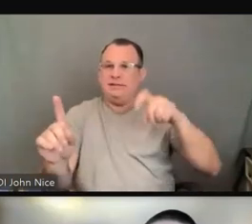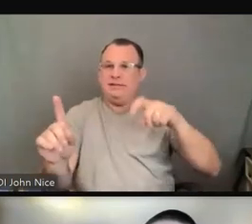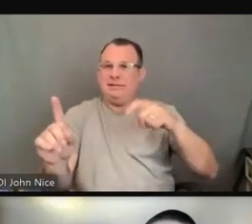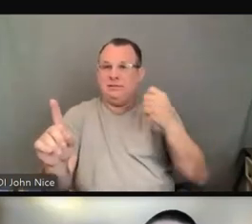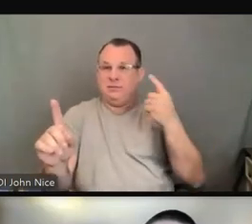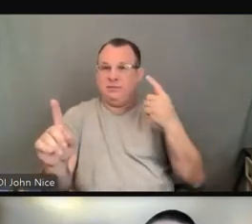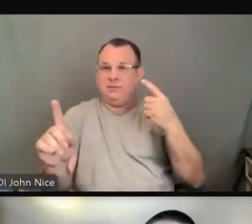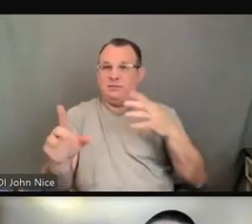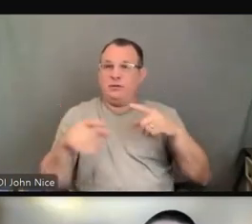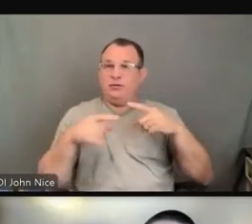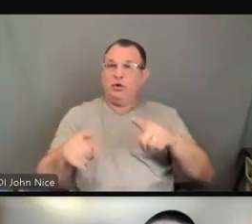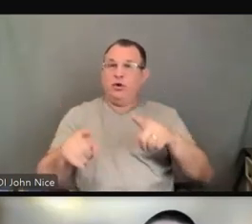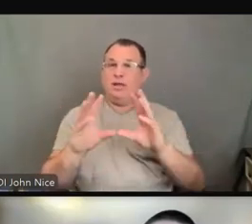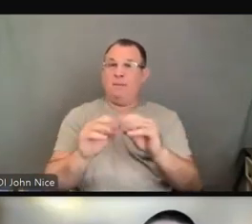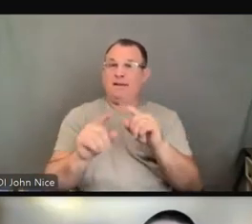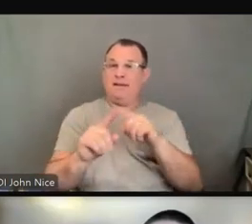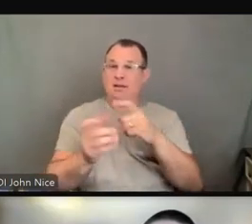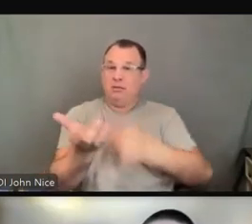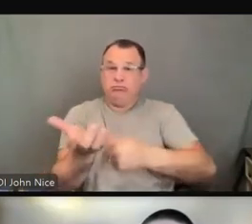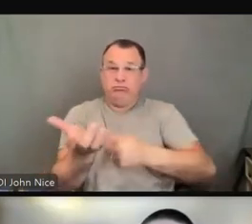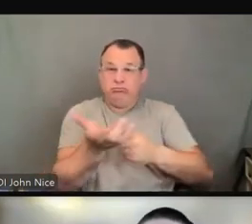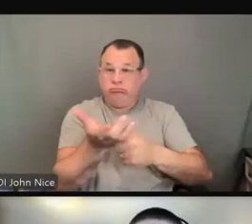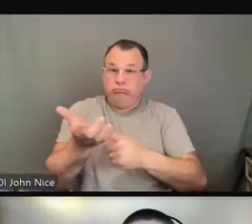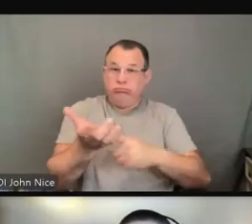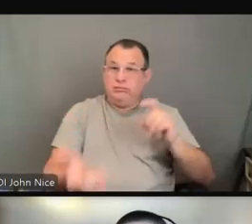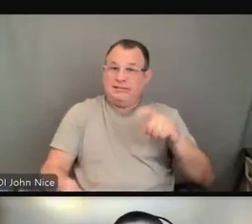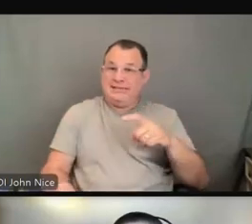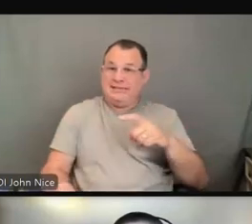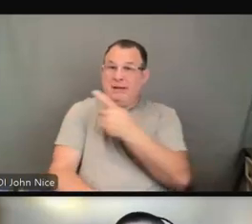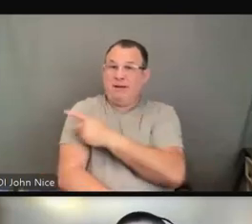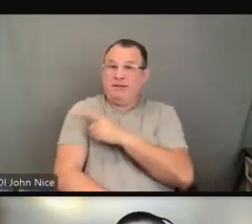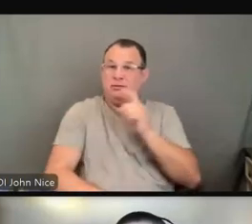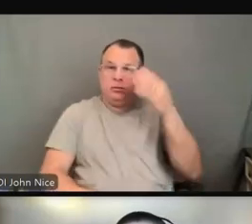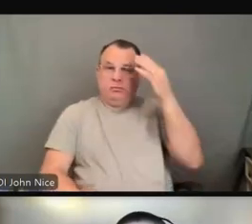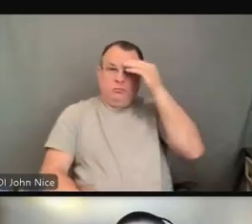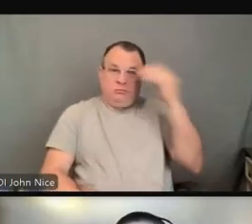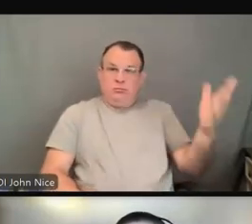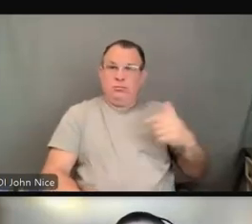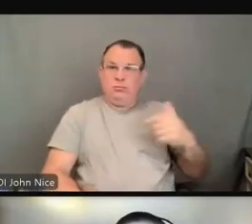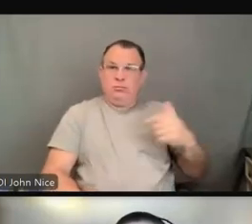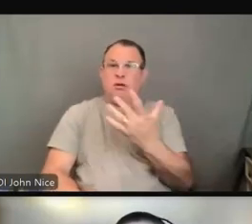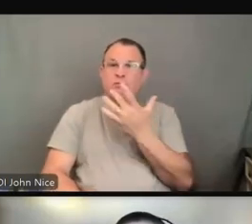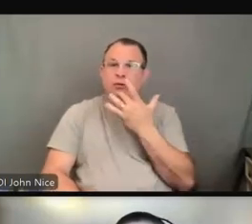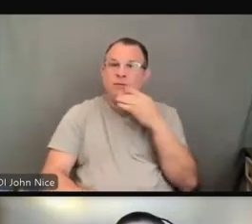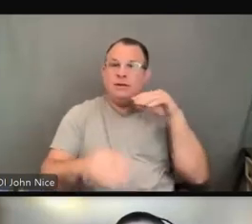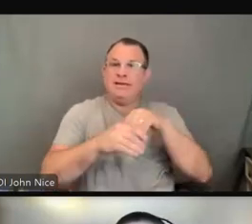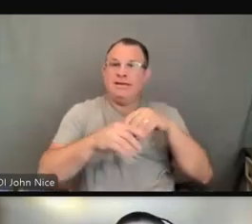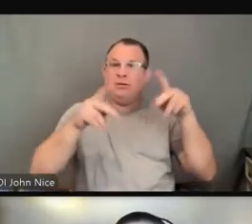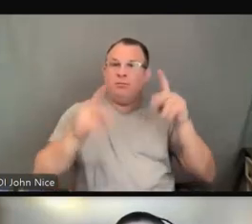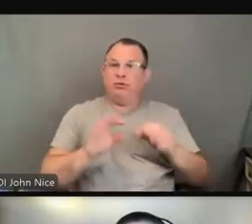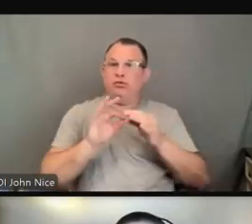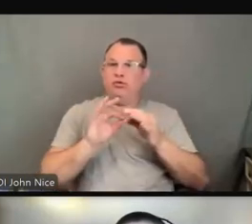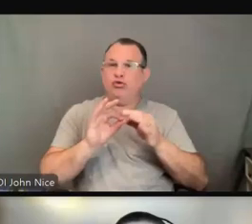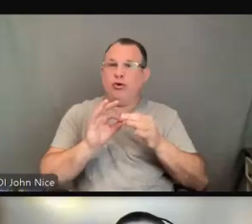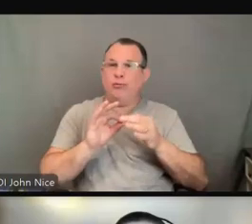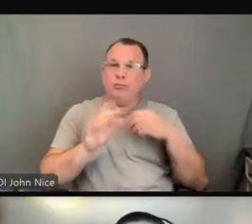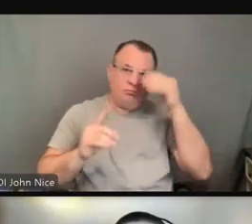is when the patient should express their preference to the provider and say, this is what I